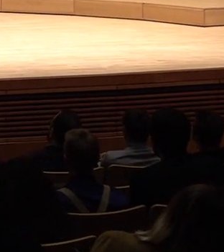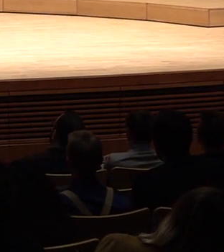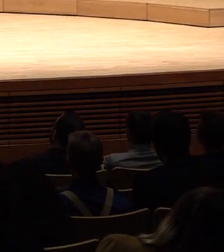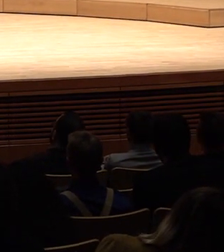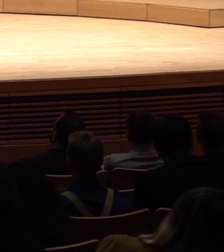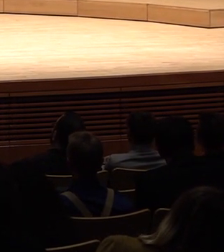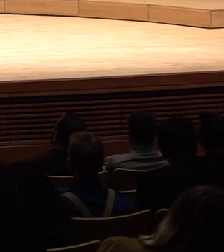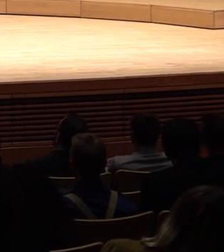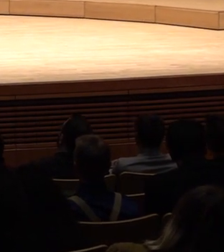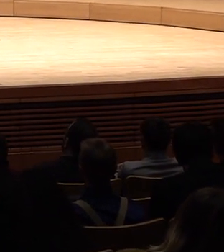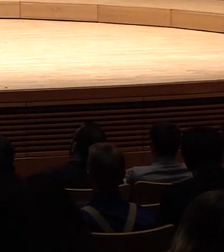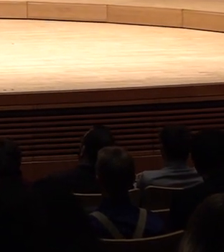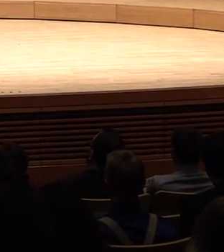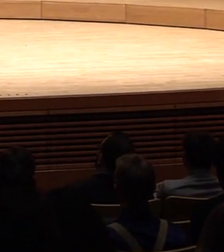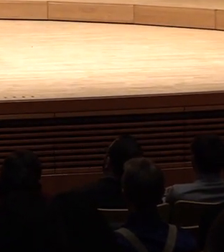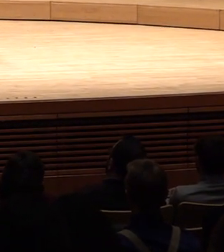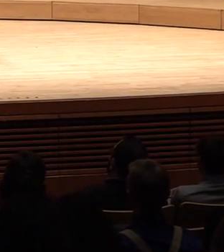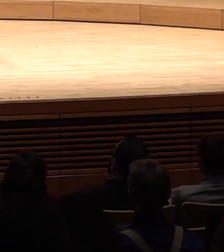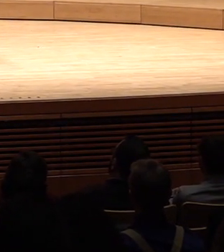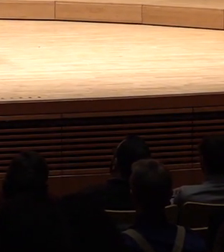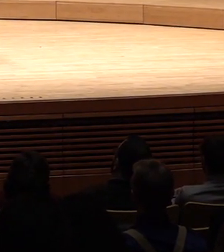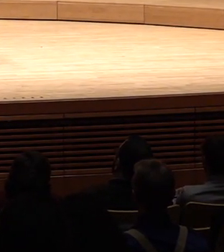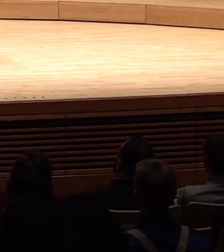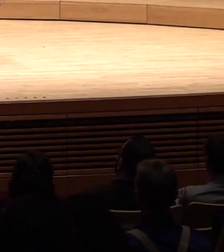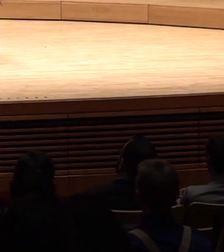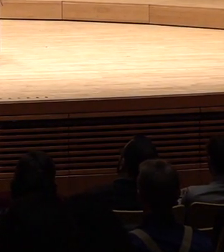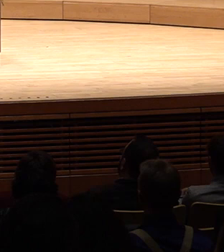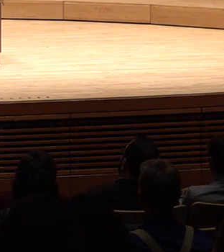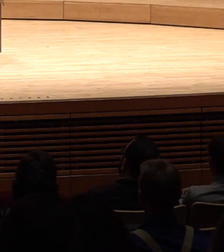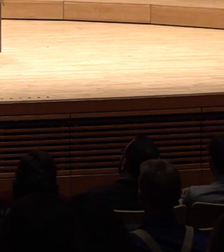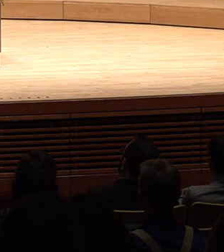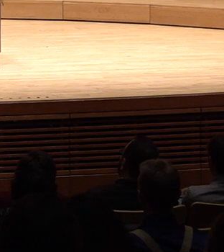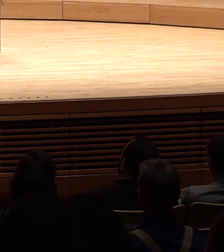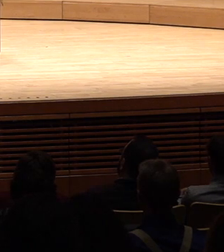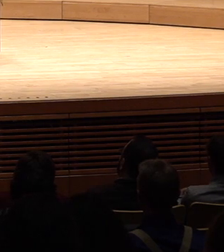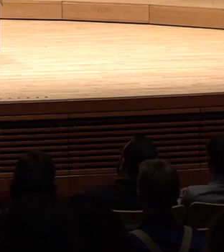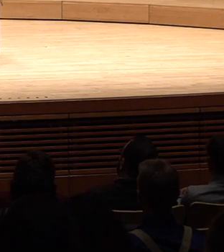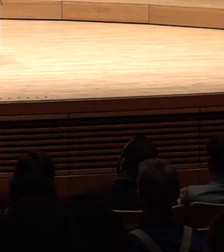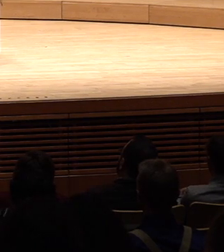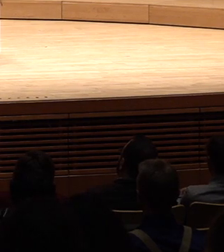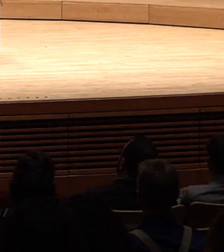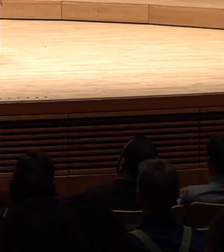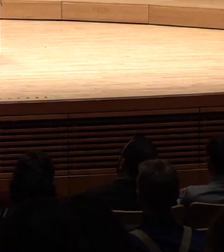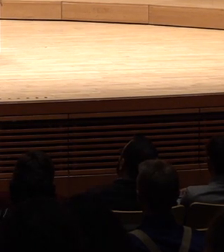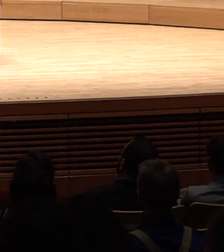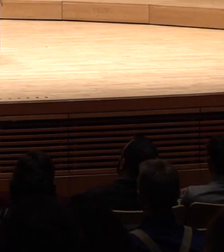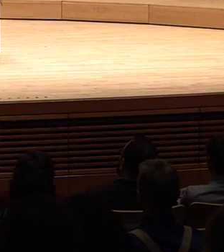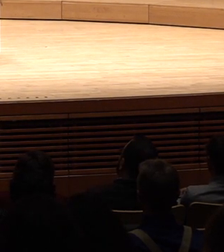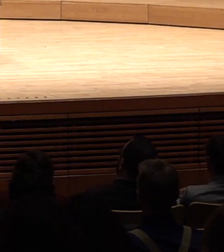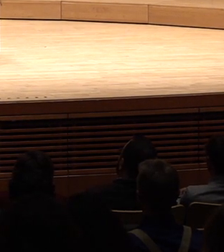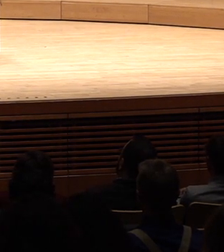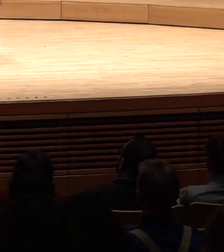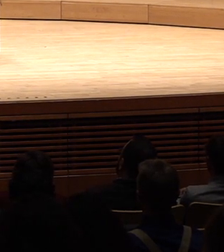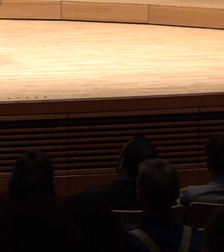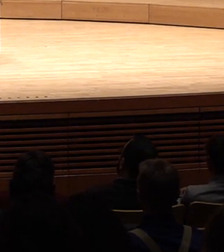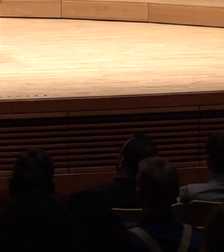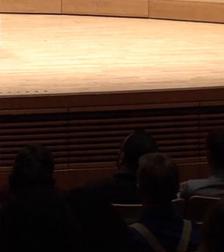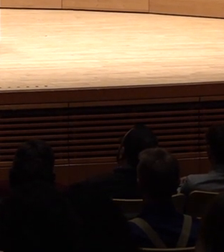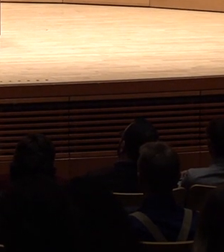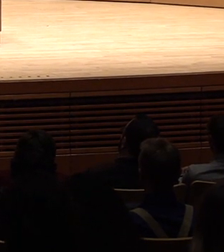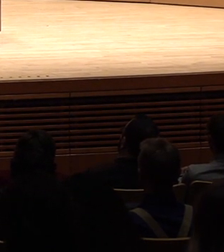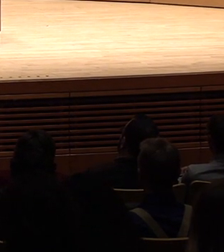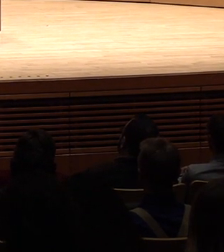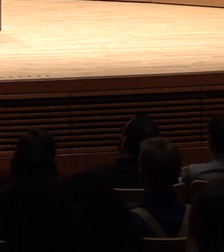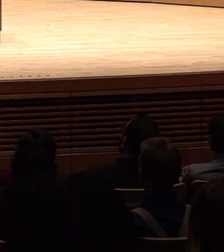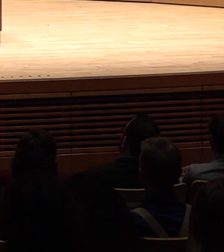pleasure to welcome you to the 17th Annual Dempsey Environmental Lecture. It is also my great honor